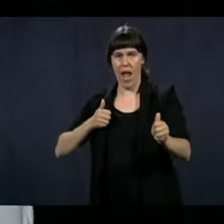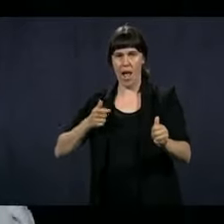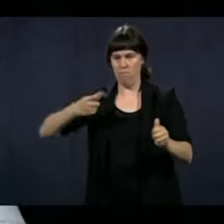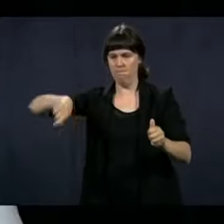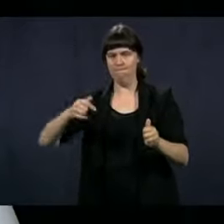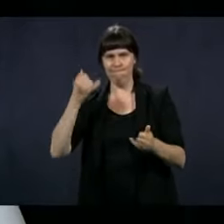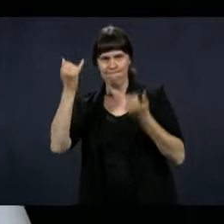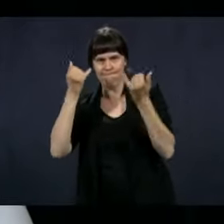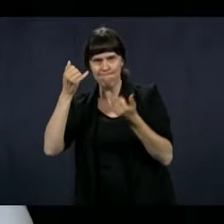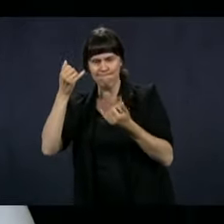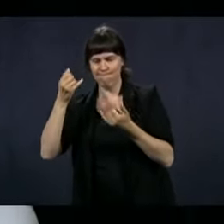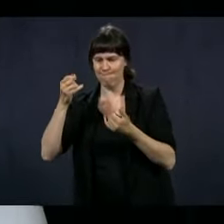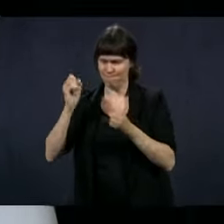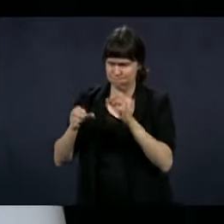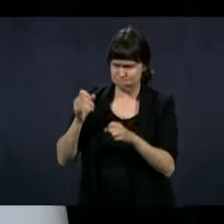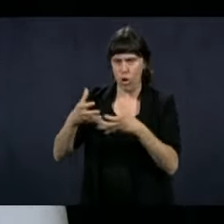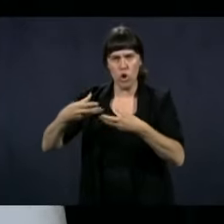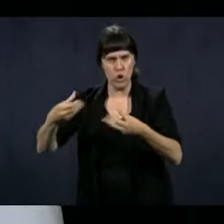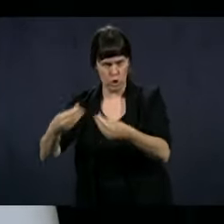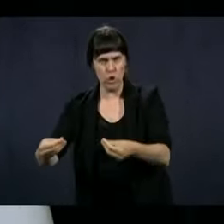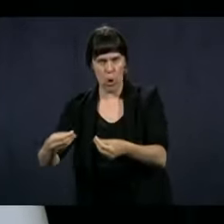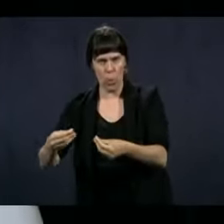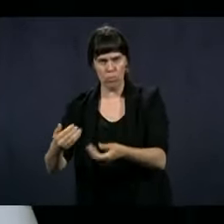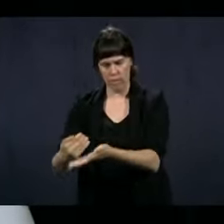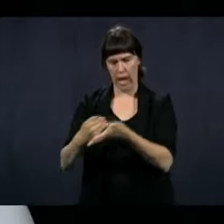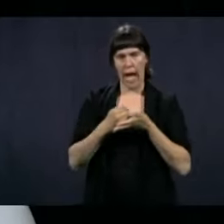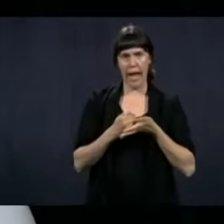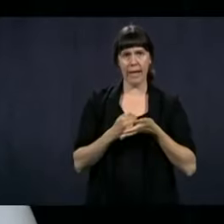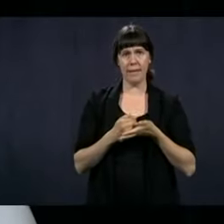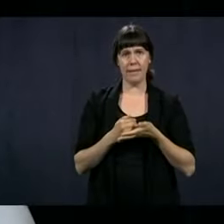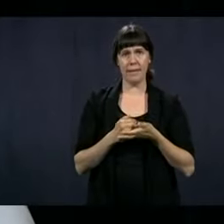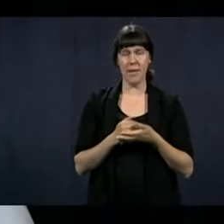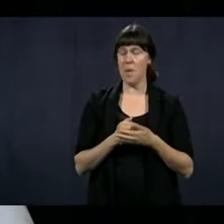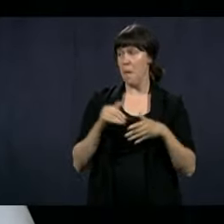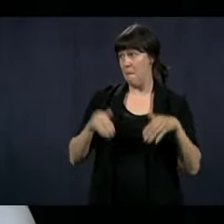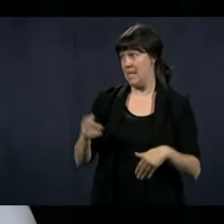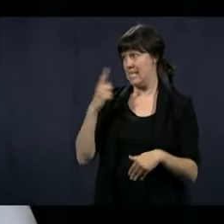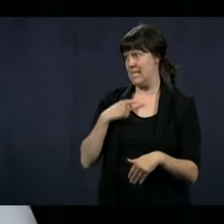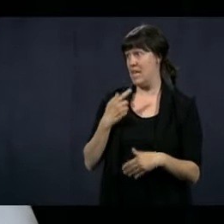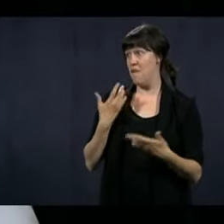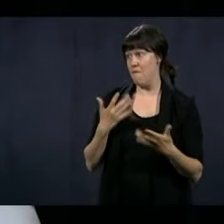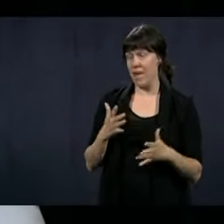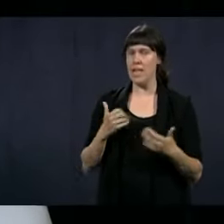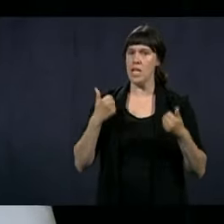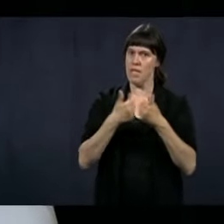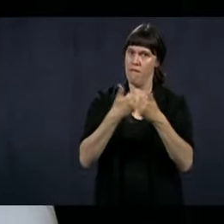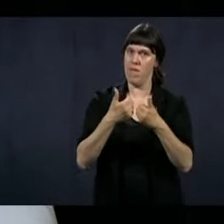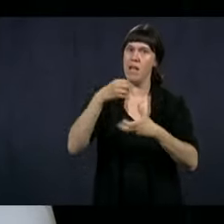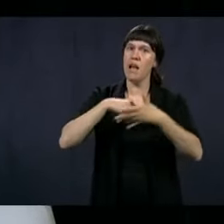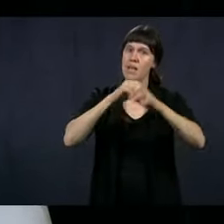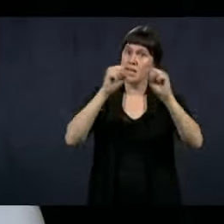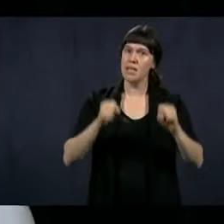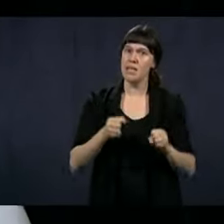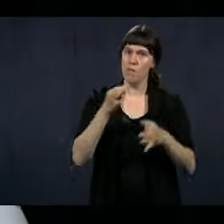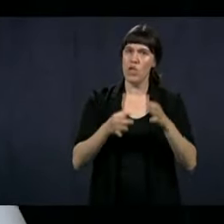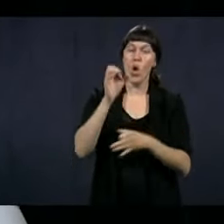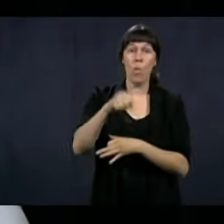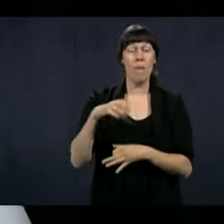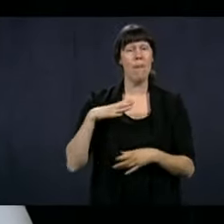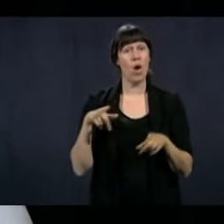crisis has given us. Mr. Premier, you said so. We have issues and challenges,